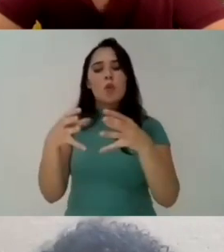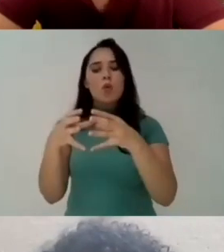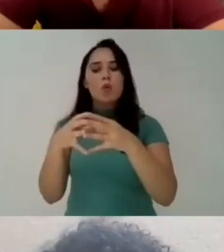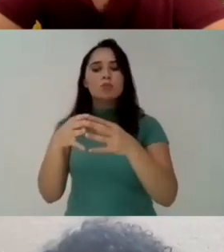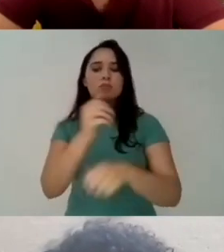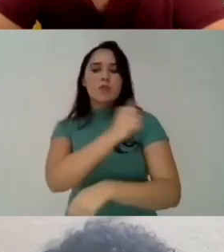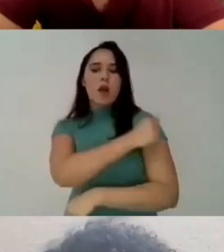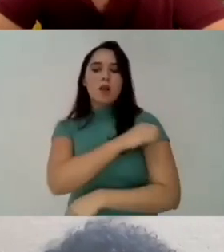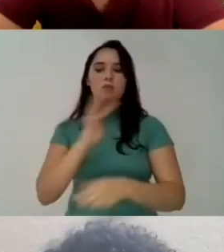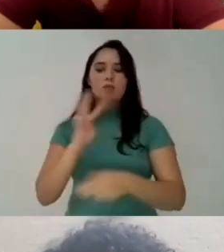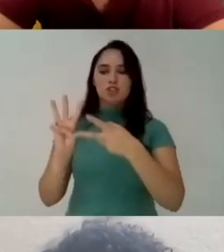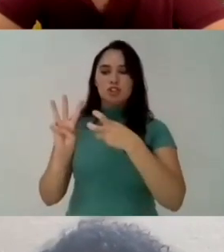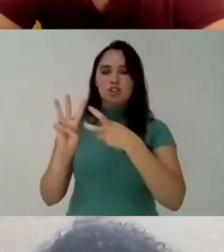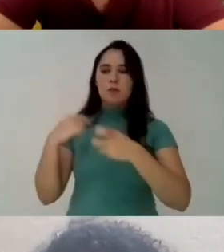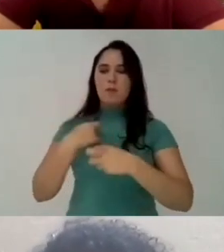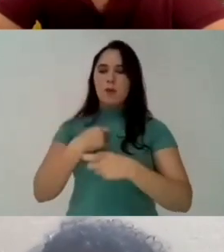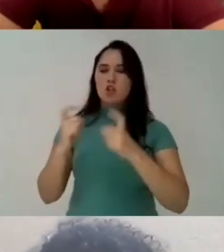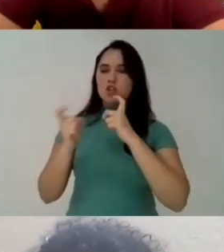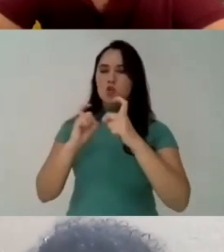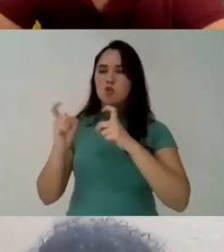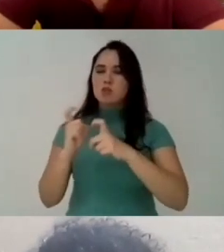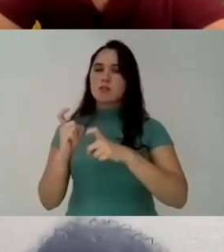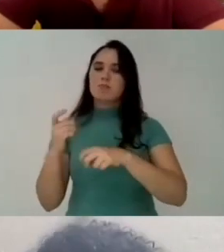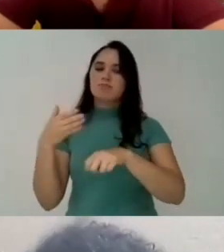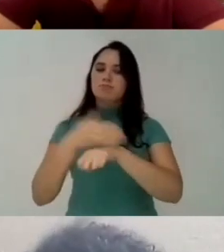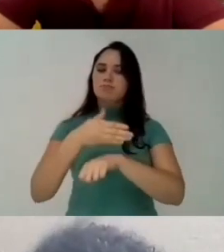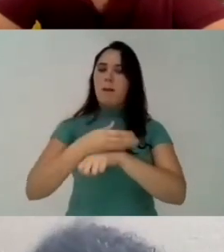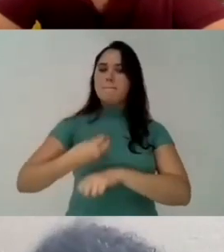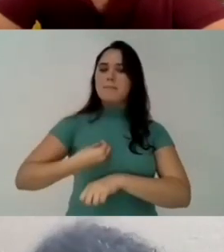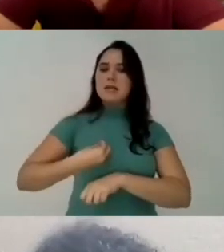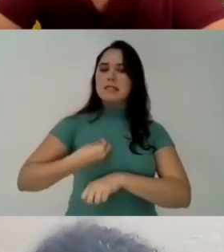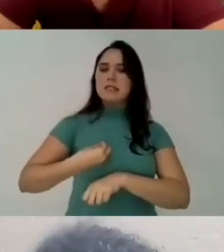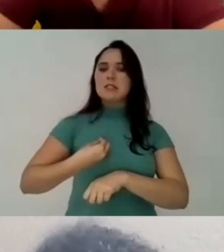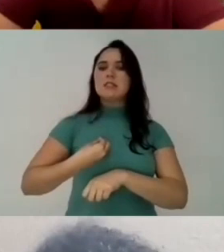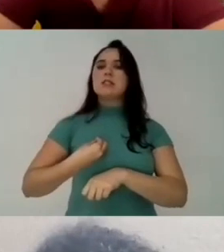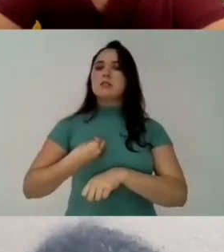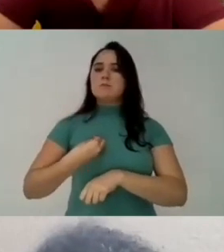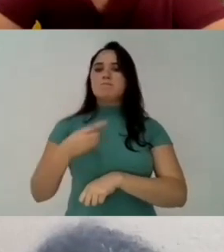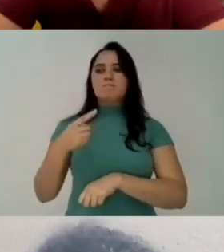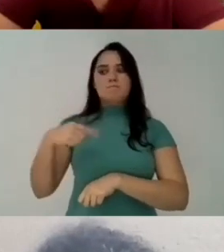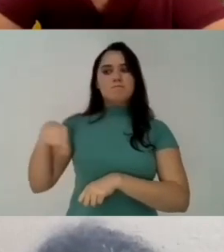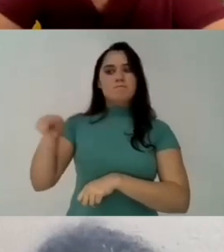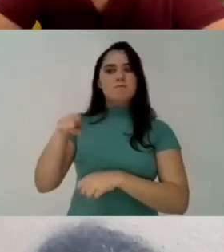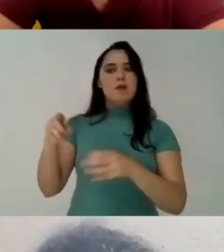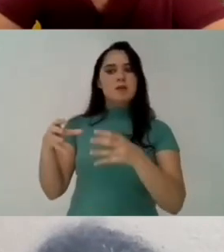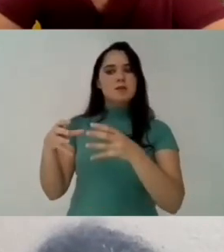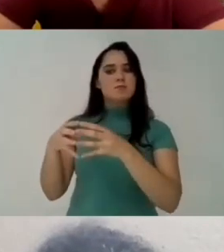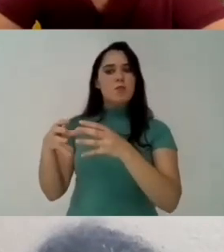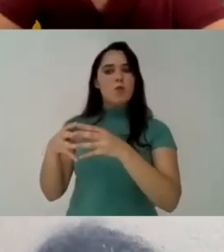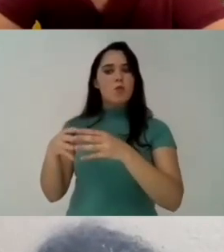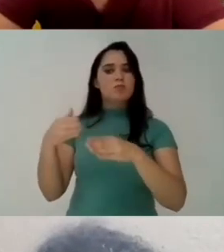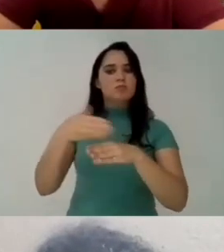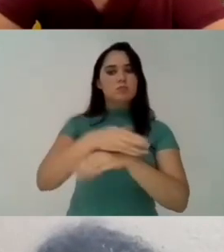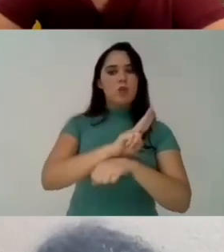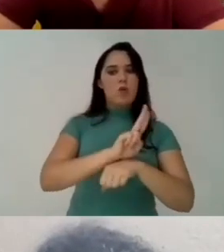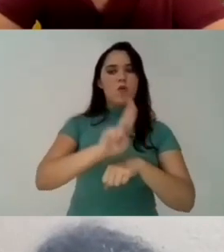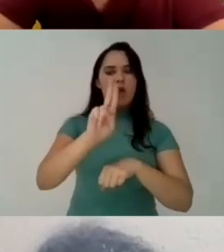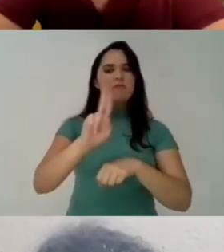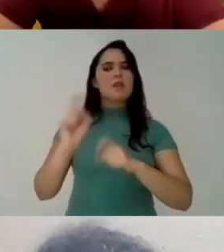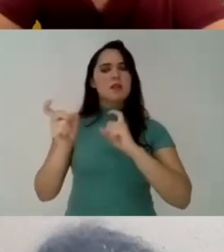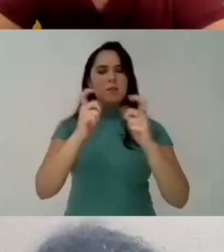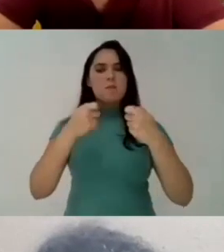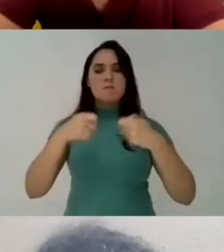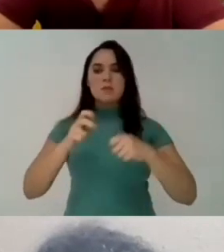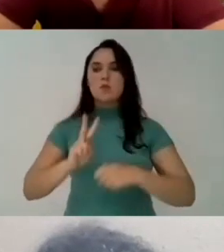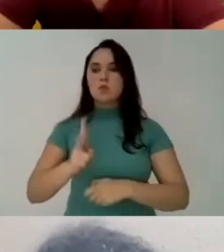participation is growing And the organization is working with